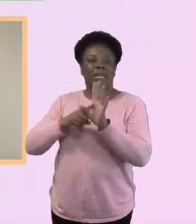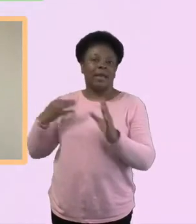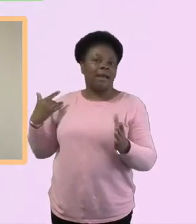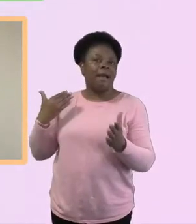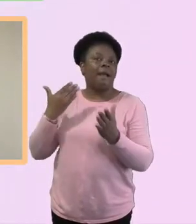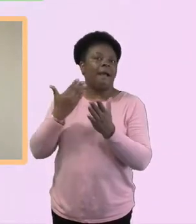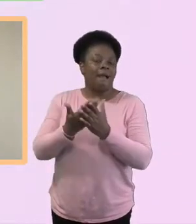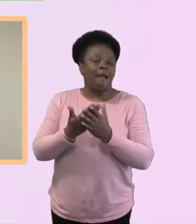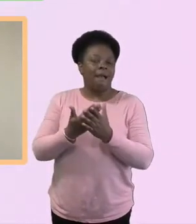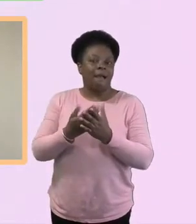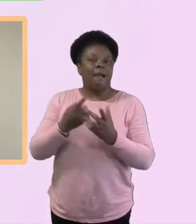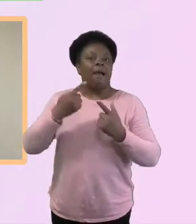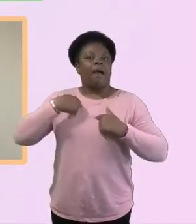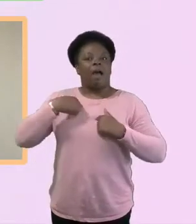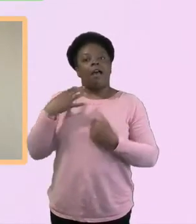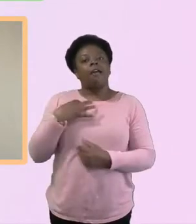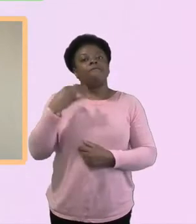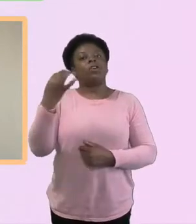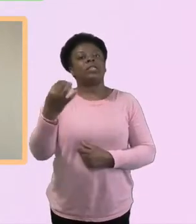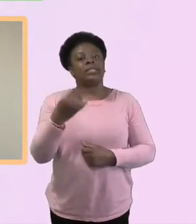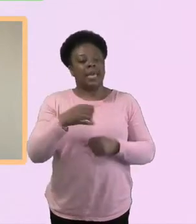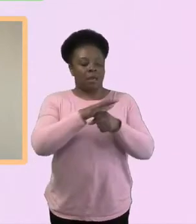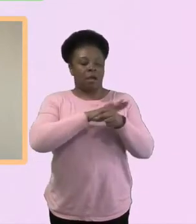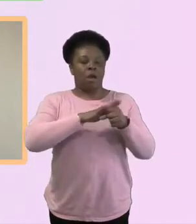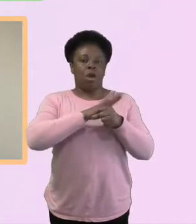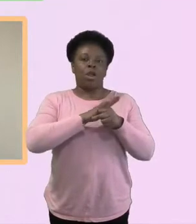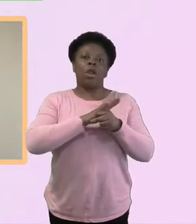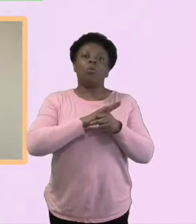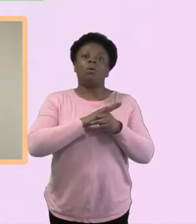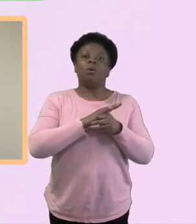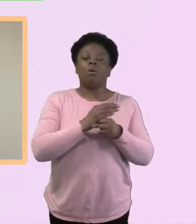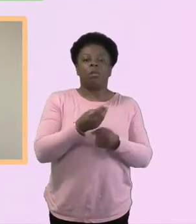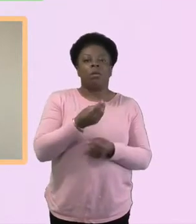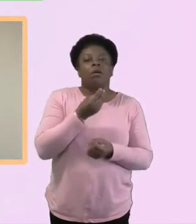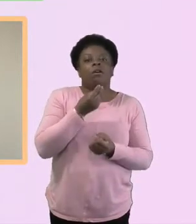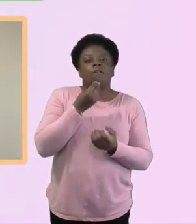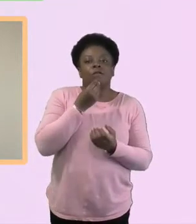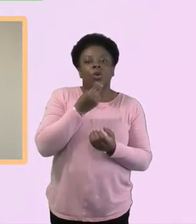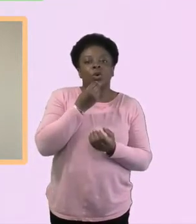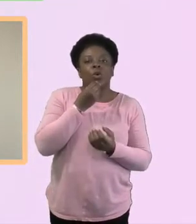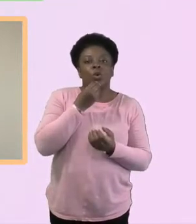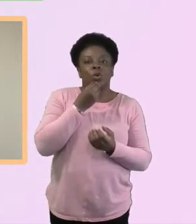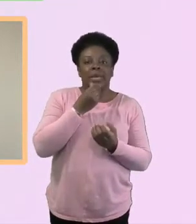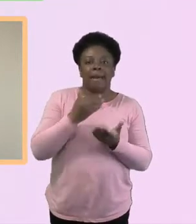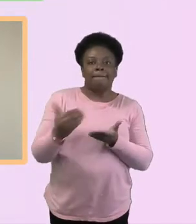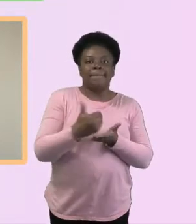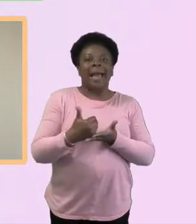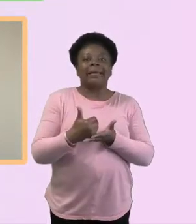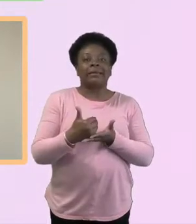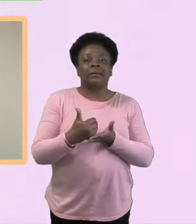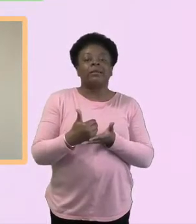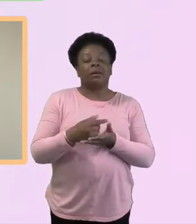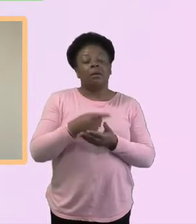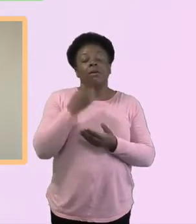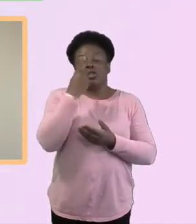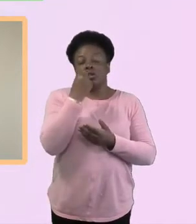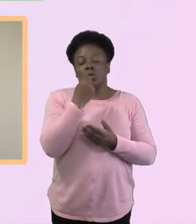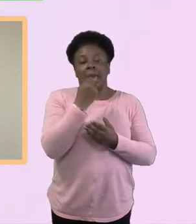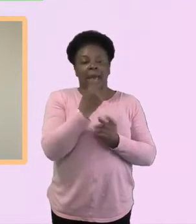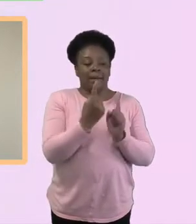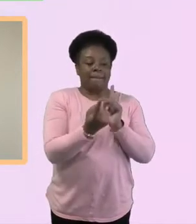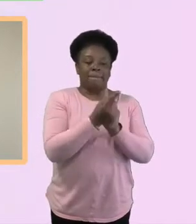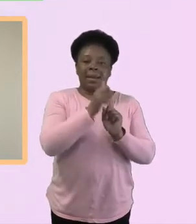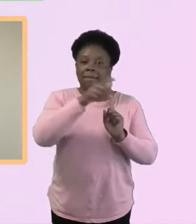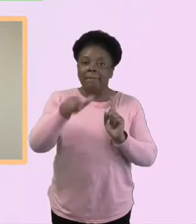some of the thing, again, you know, that's always an incredible place in terms of just the conversations that you can have with people, even when it's really